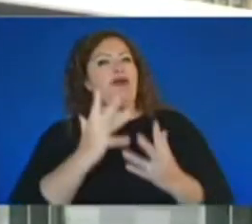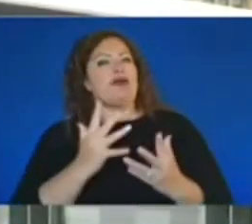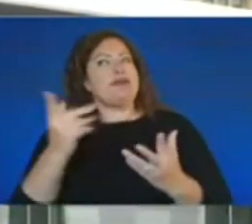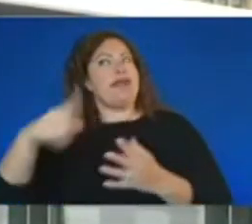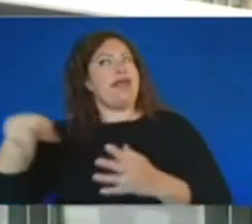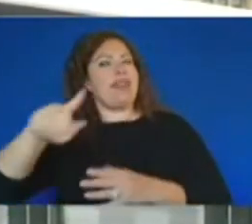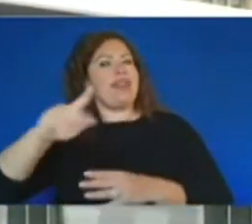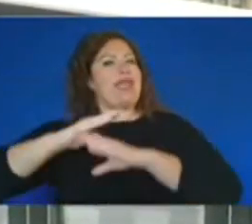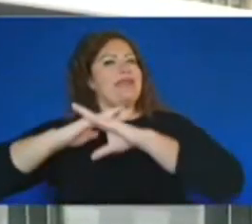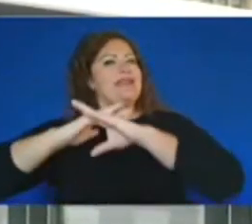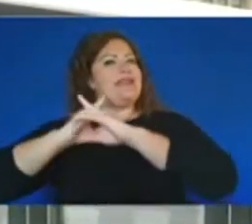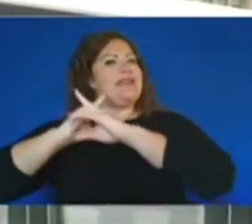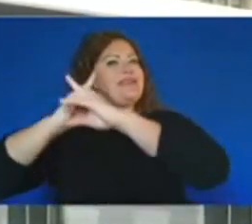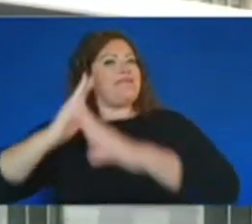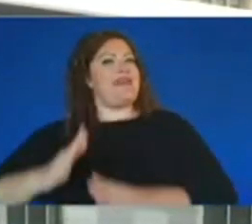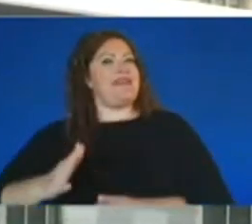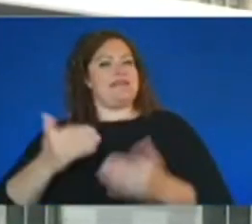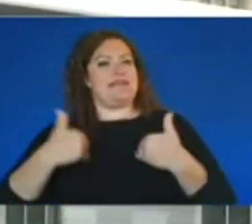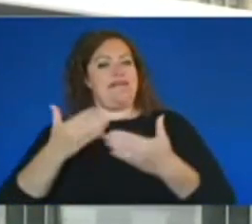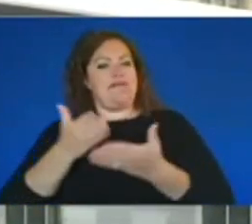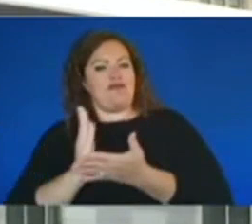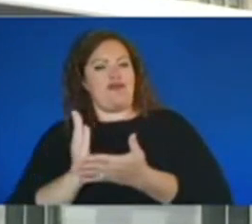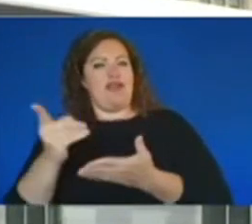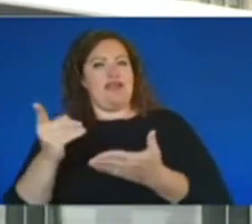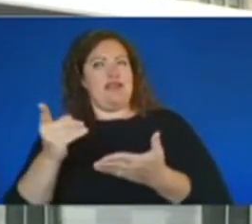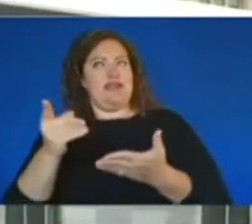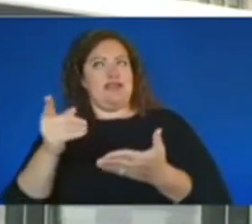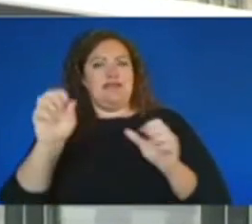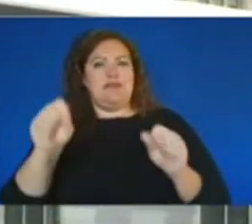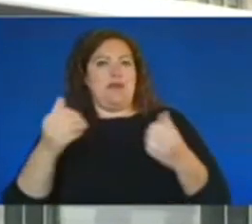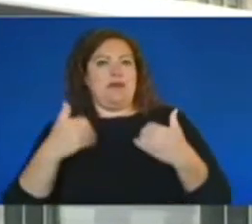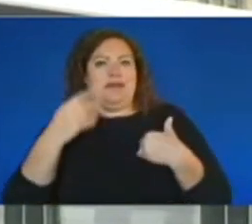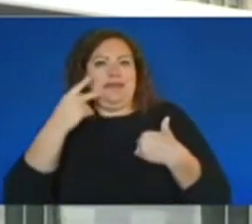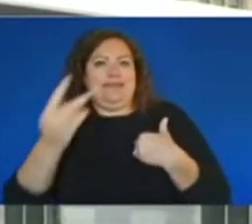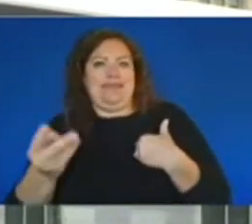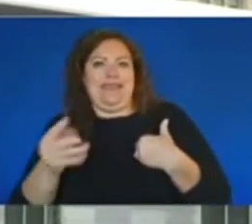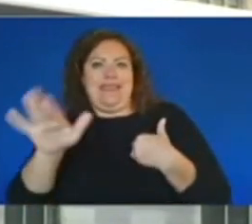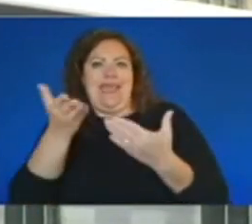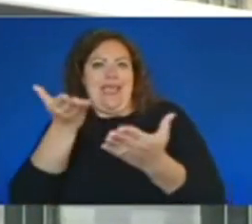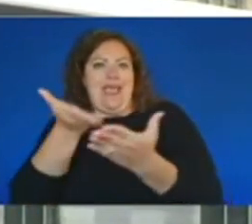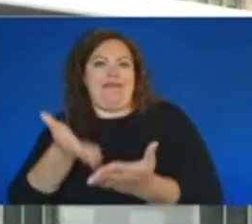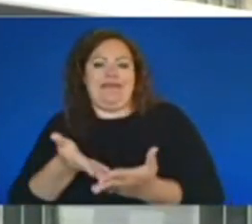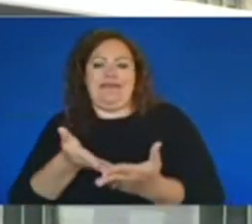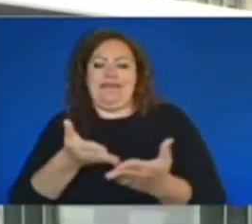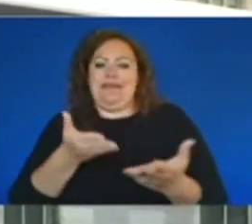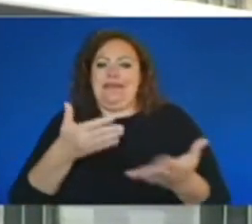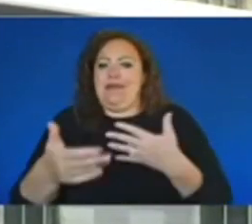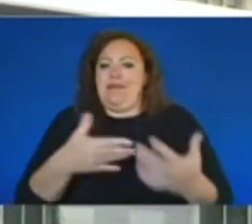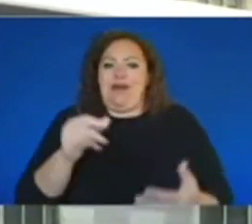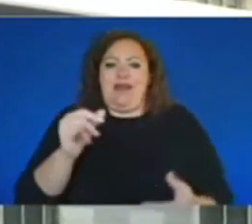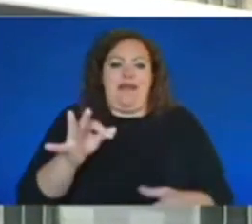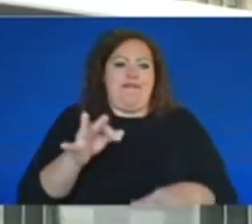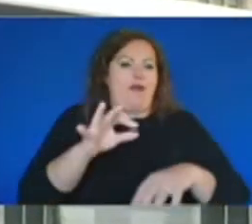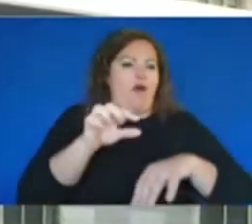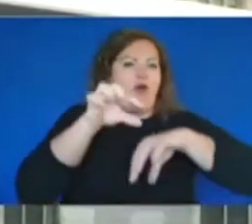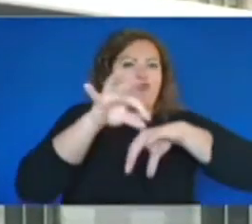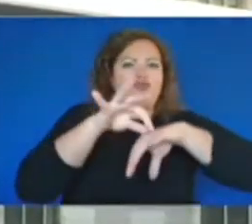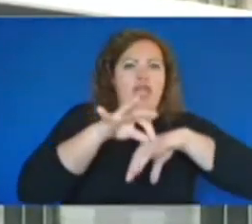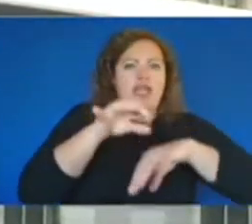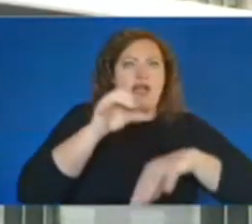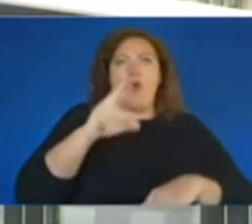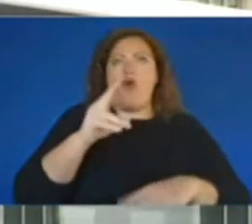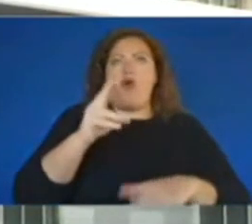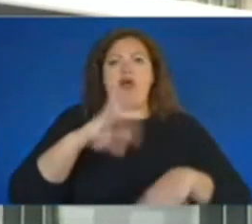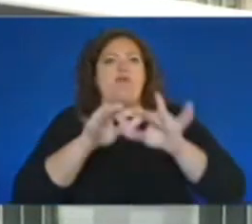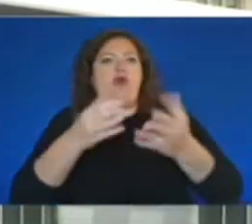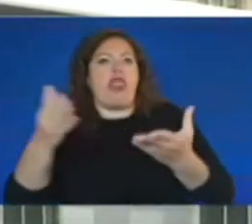evidence, whether it's just a ring or very important keepsakes. The law says that they have a right to be heard on whether or not